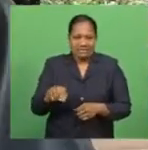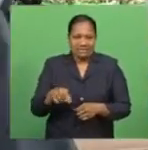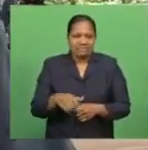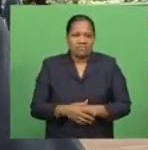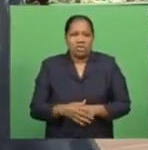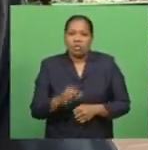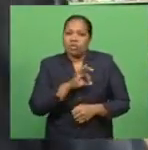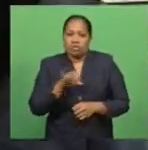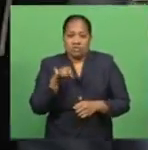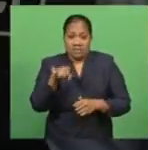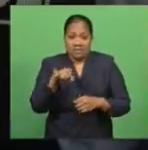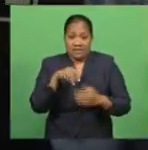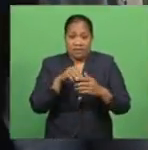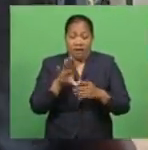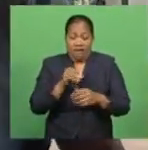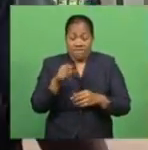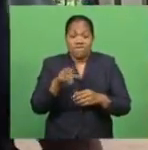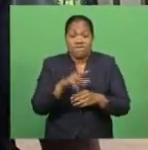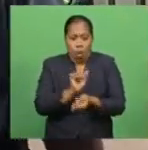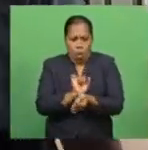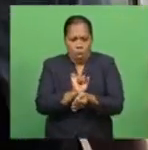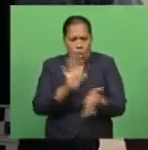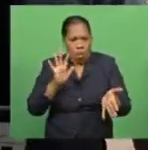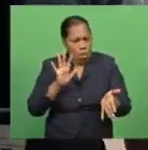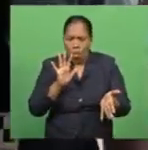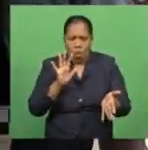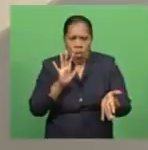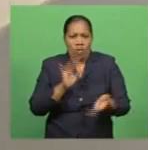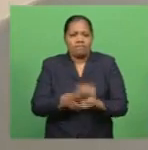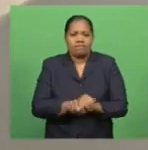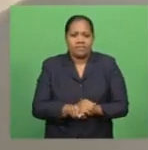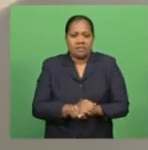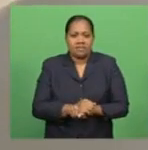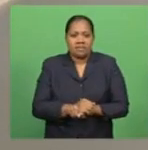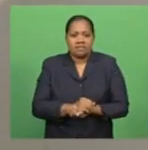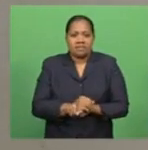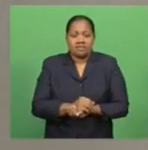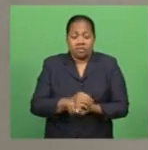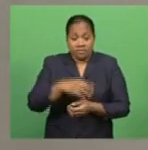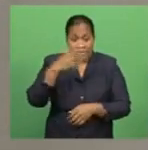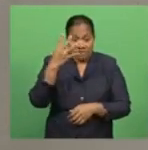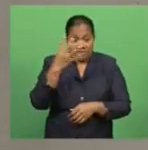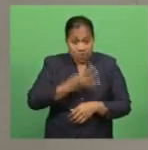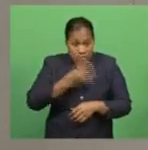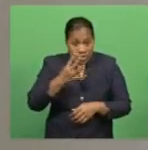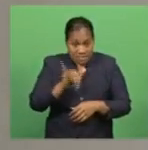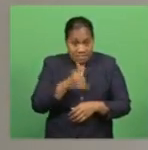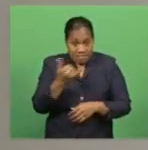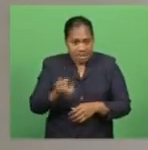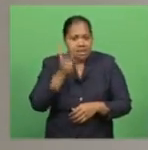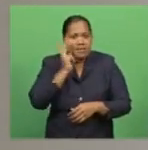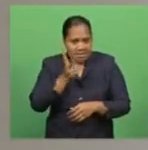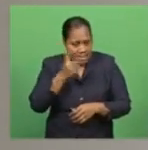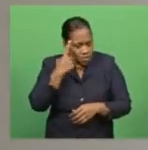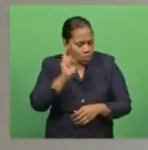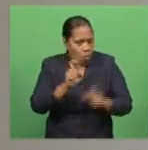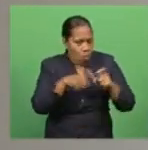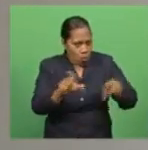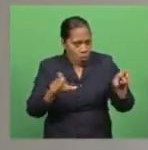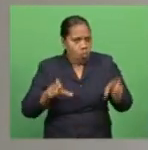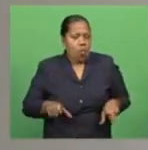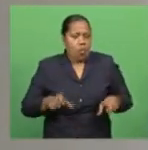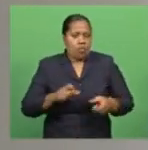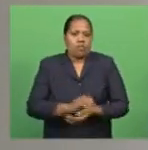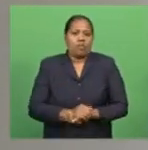to release the accused on bail. The case has been transferred to the Lombasa High Court and will be called on the 14th of May. Eleanor